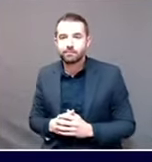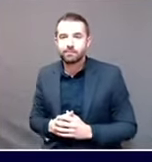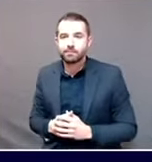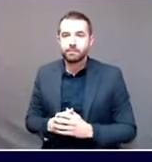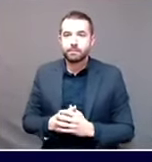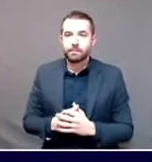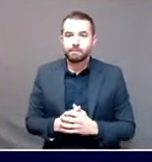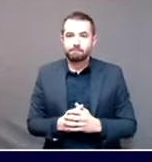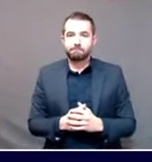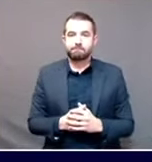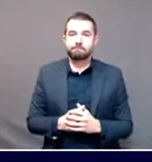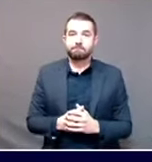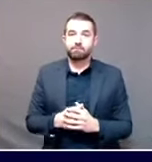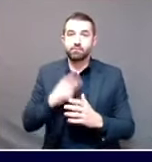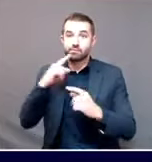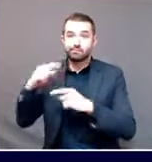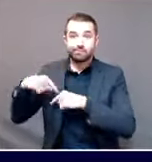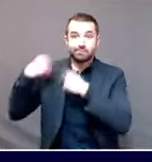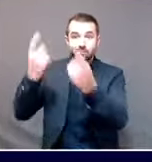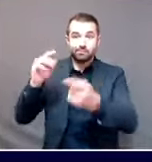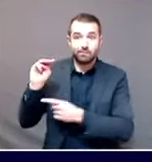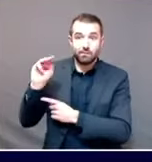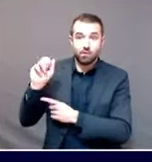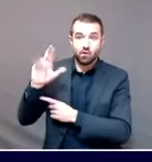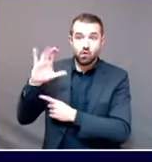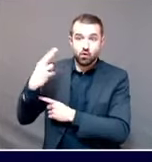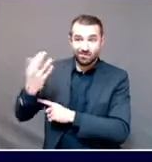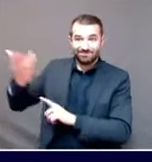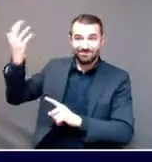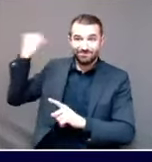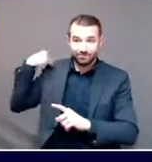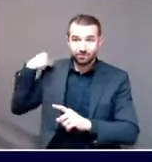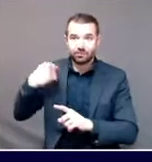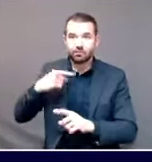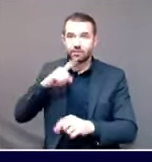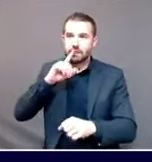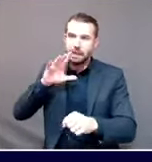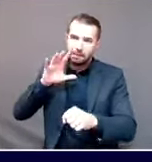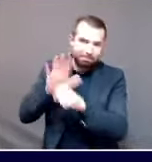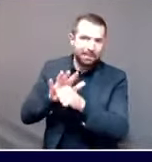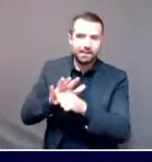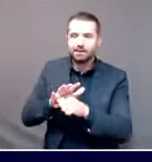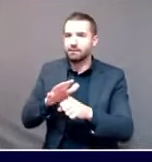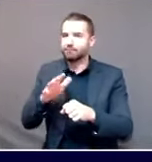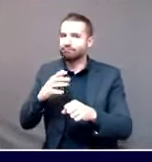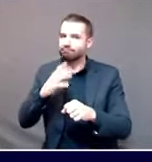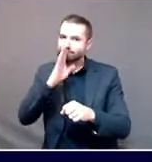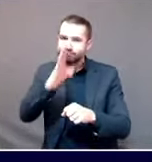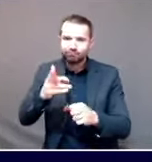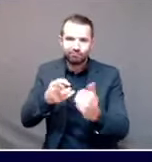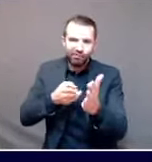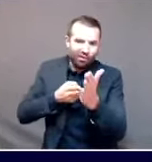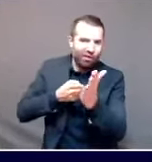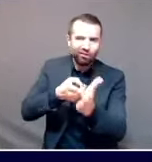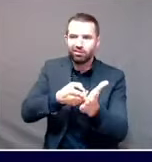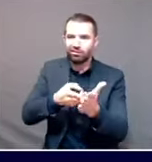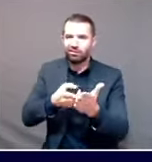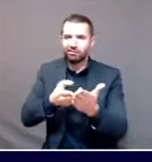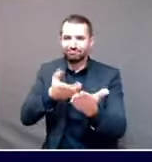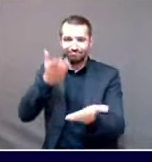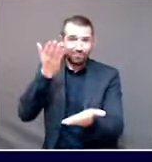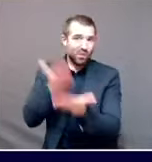-19, I have pledged to make sure to give everyone the facts in Maine as to where we stand.